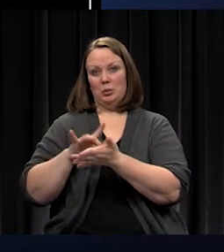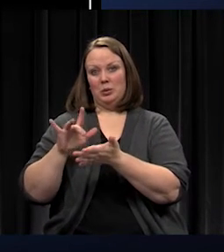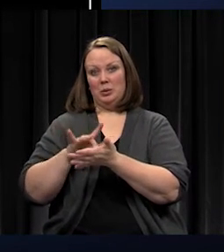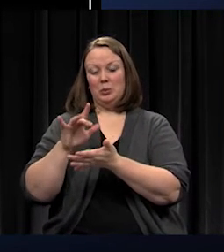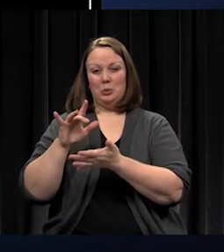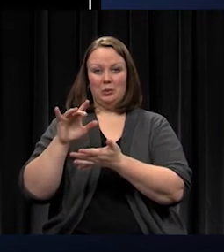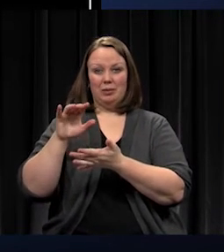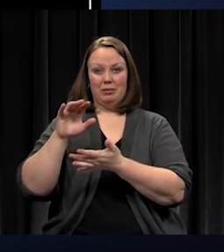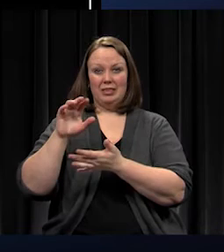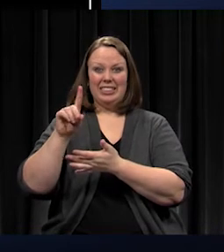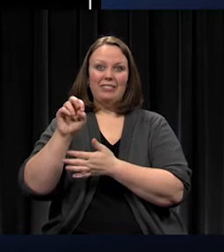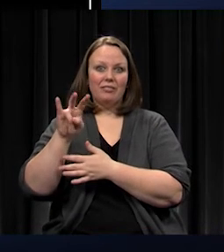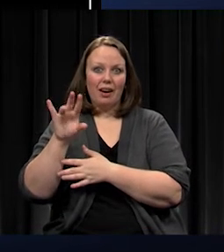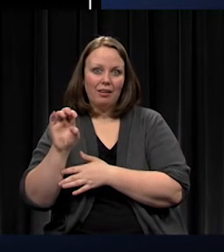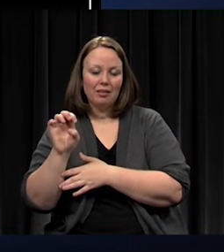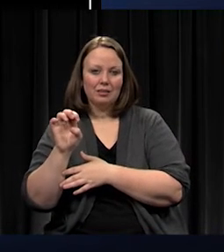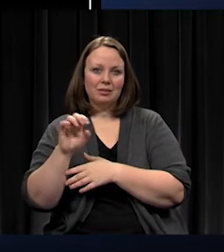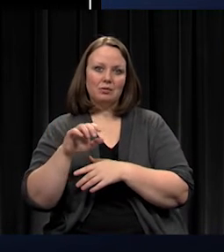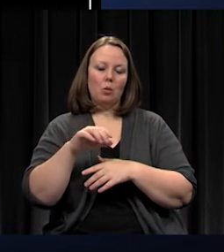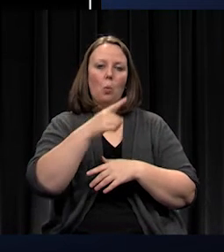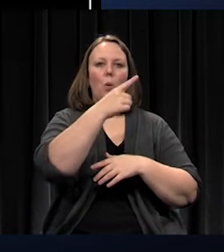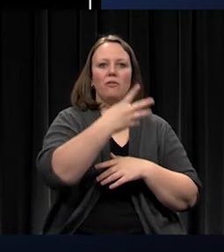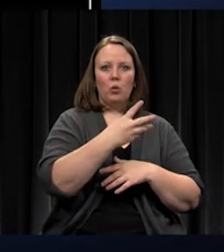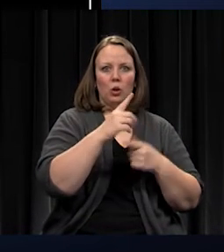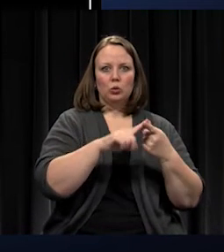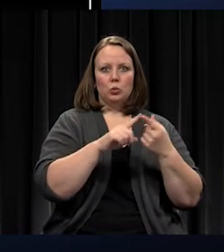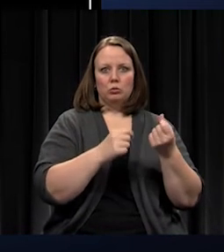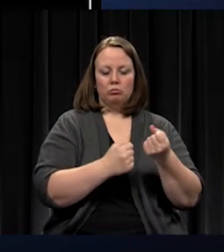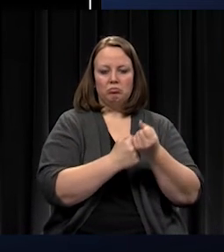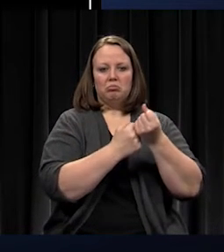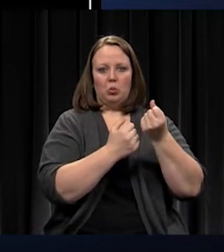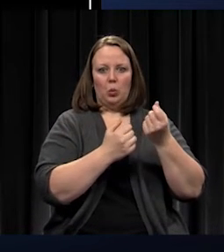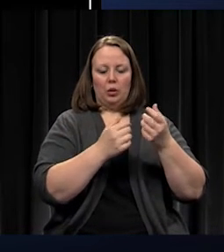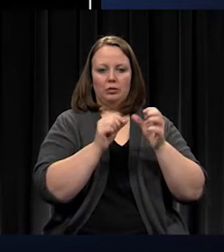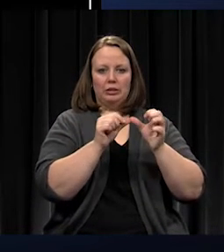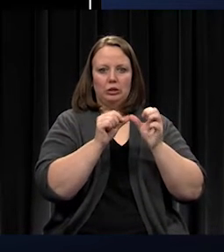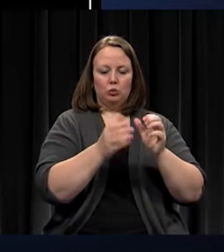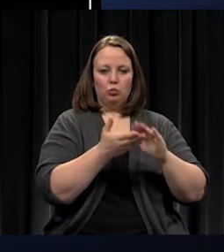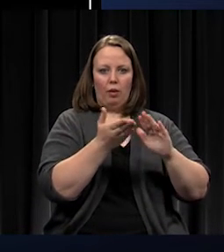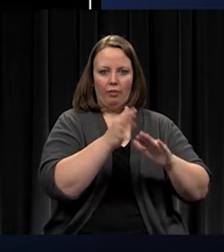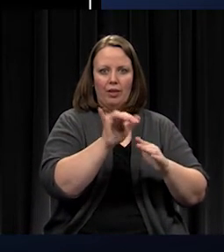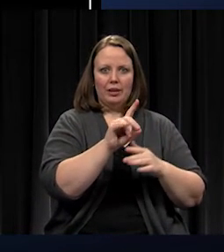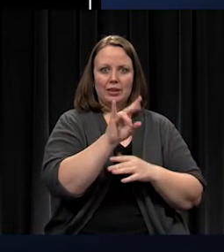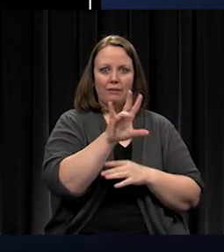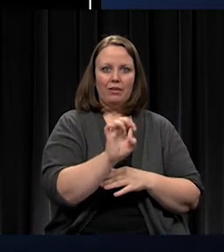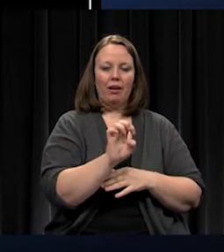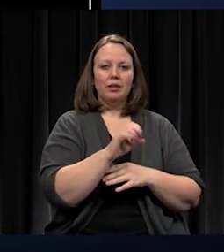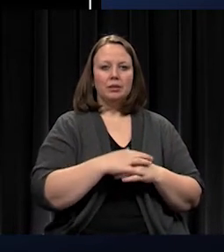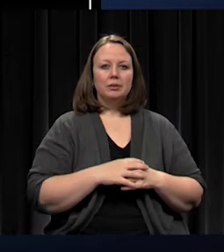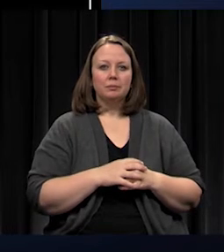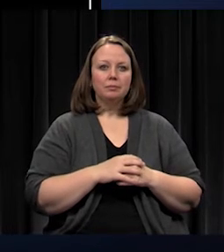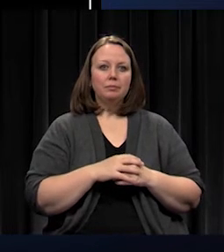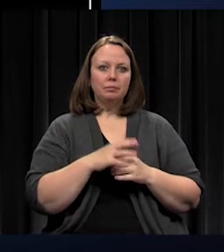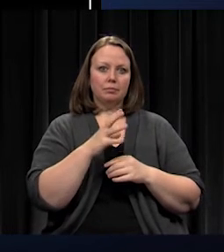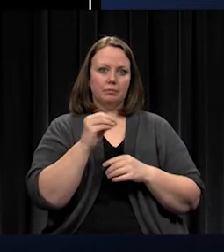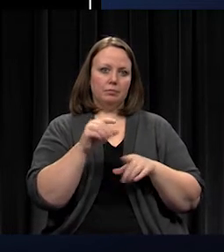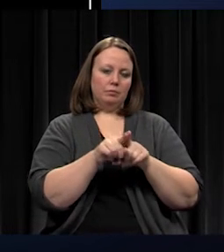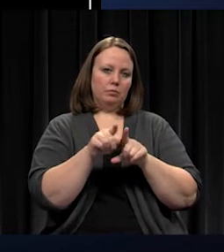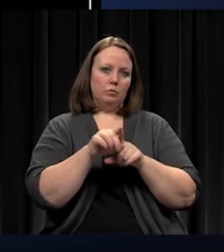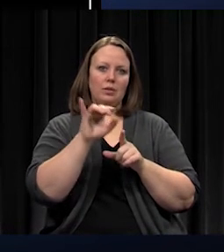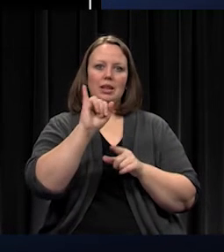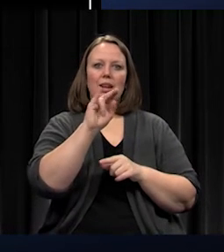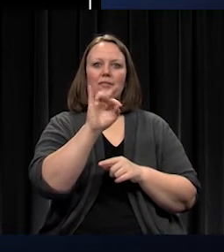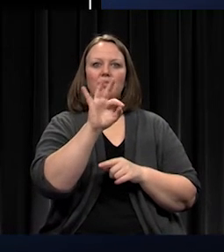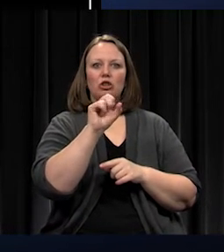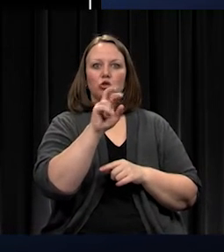devices. And you see there another large piece of the pie is as we grow and build new additions or just accommodate more kids,